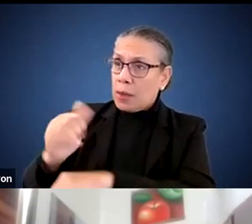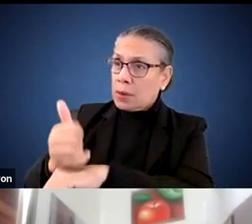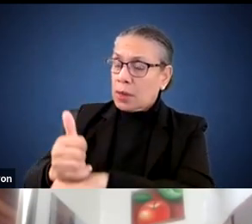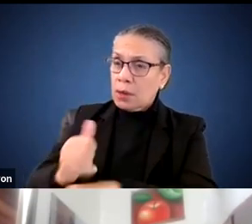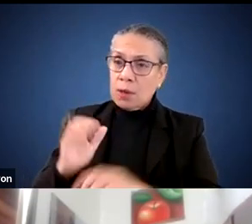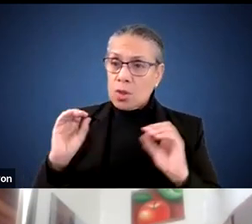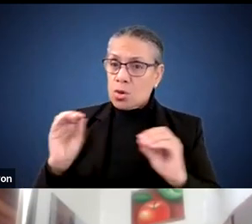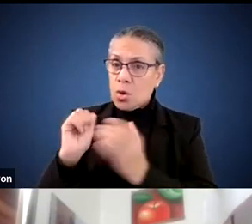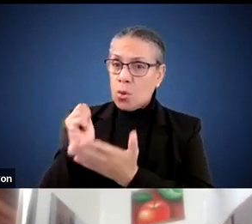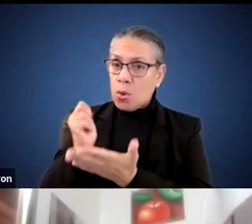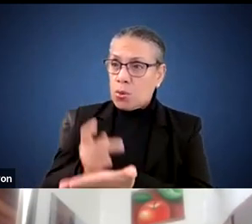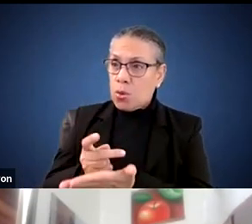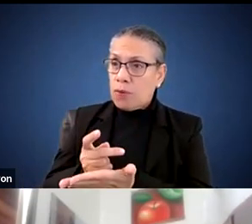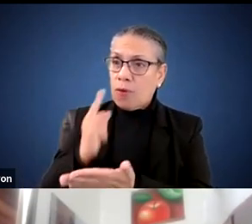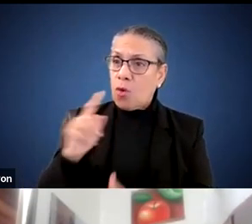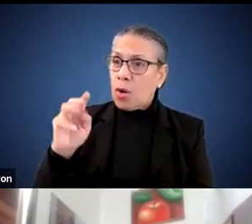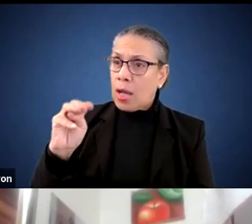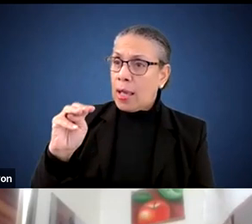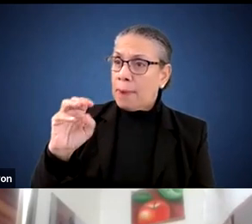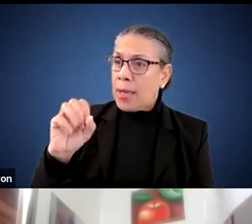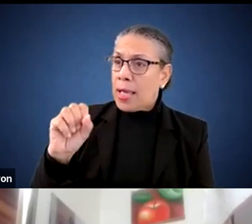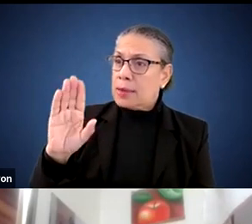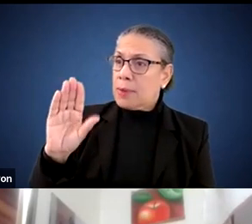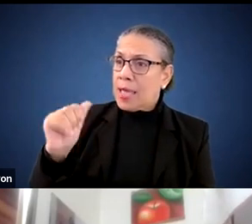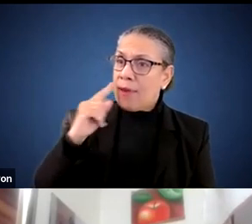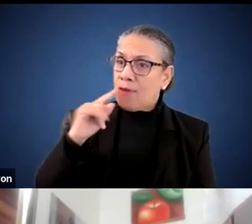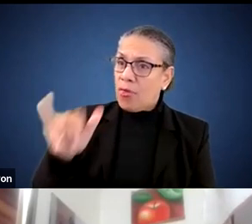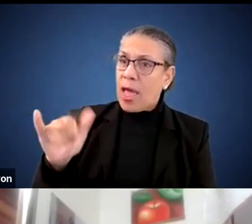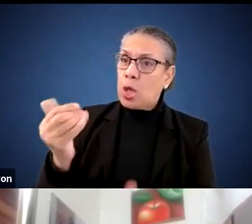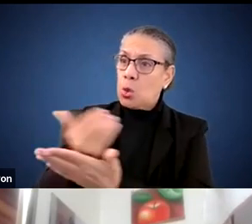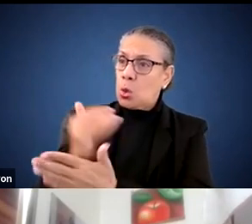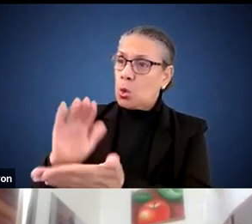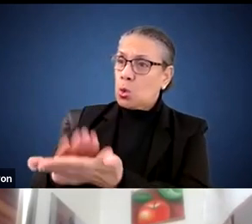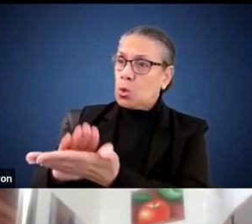approved for MSBA funding for that new building?